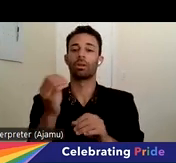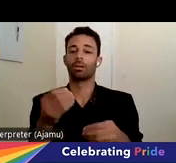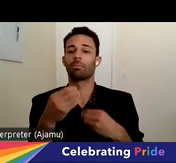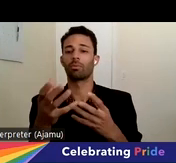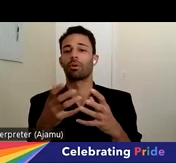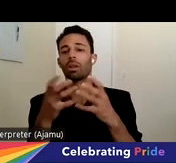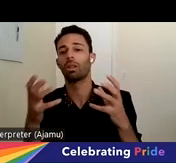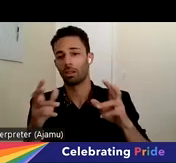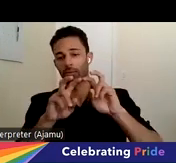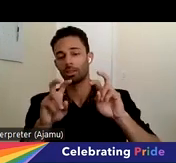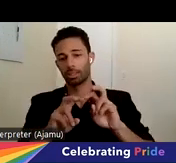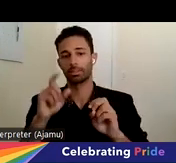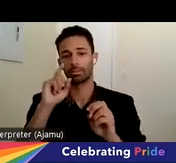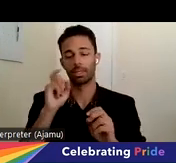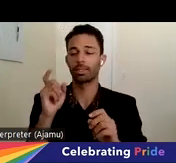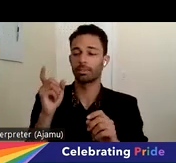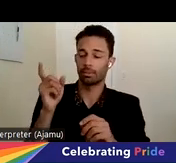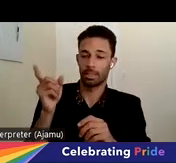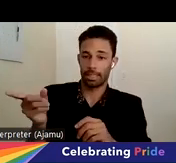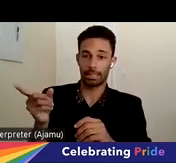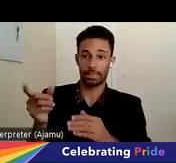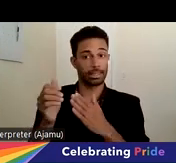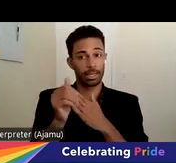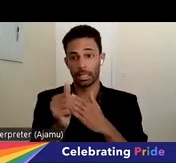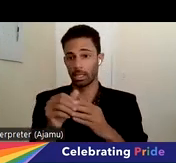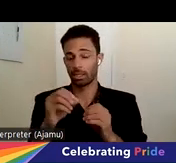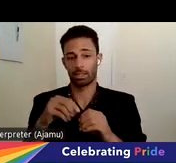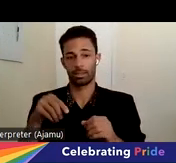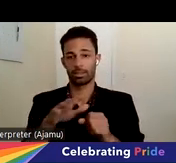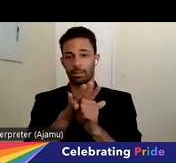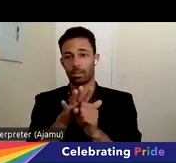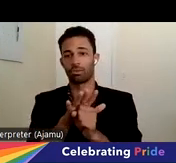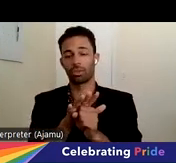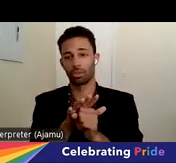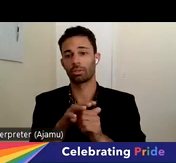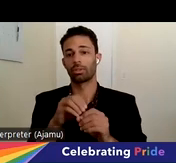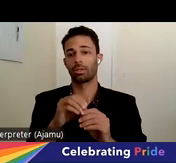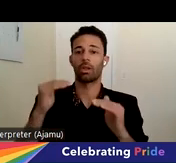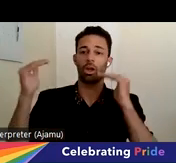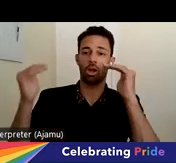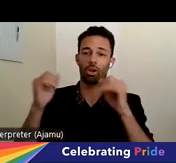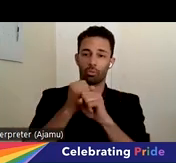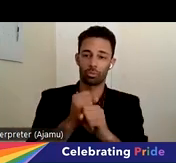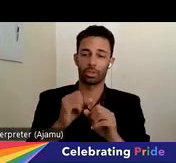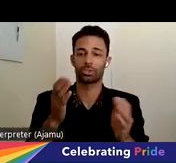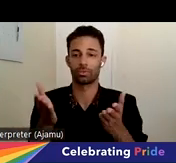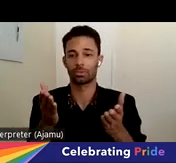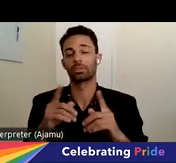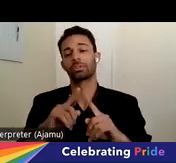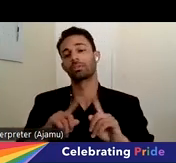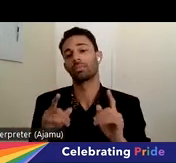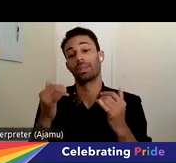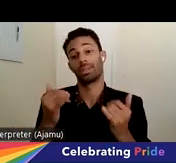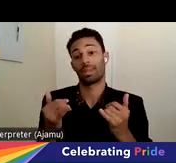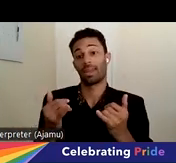analysis because he is a leader in this area, primarily in adult protective services. However, he's playing a key role